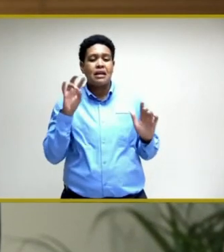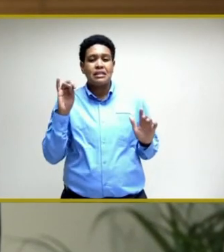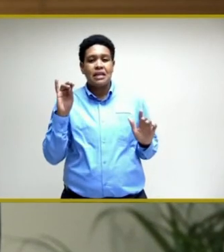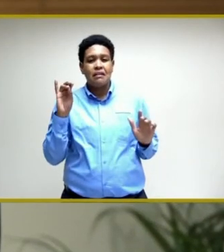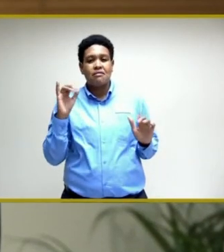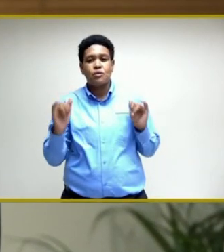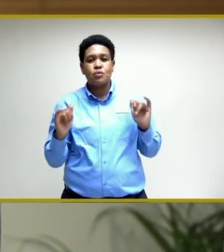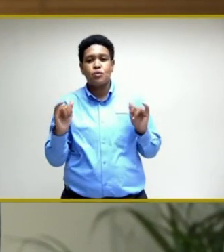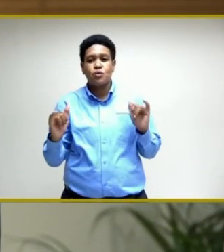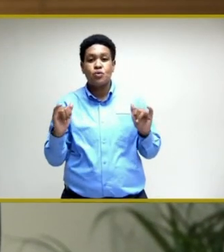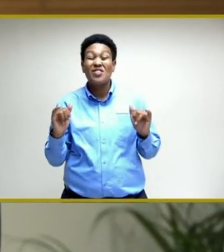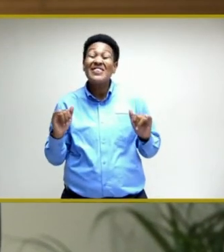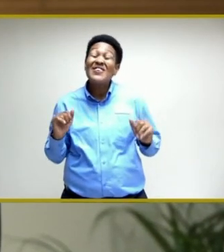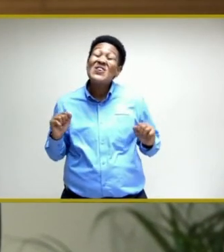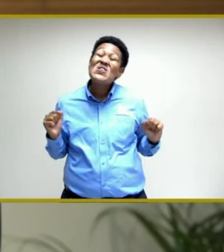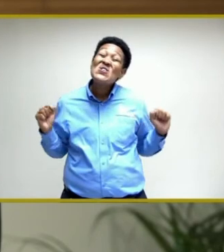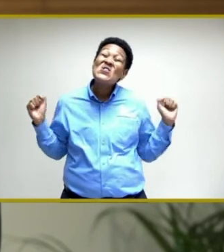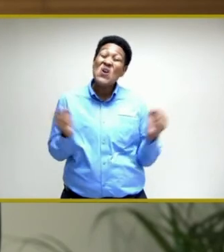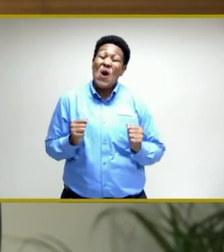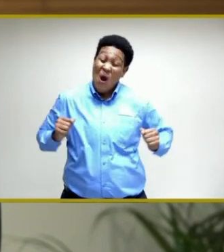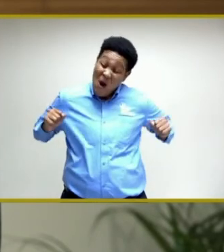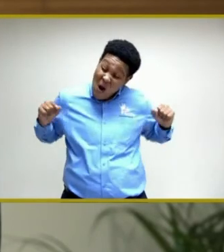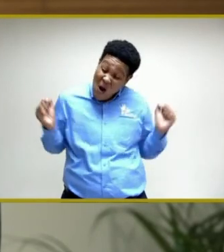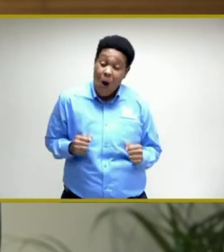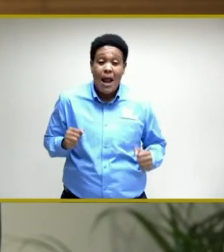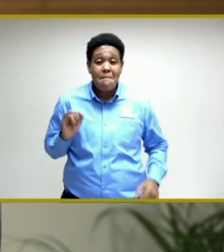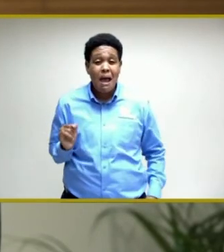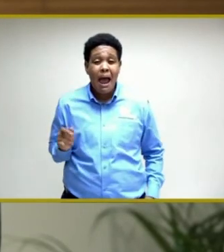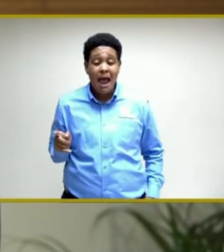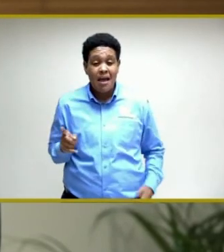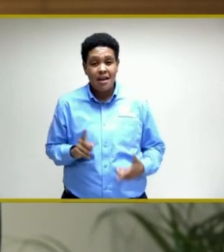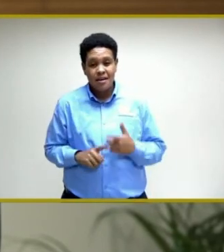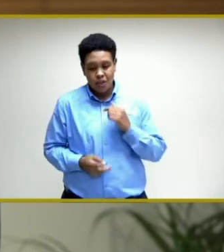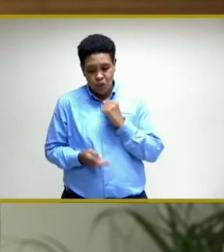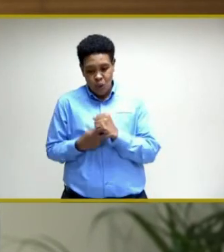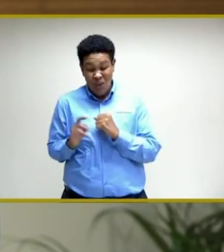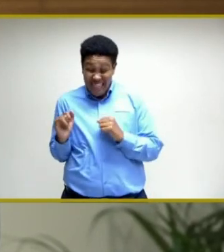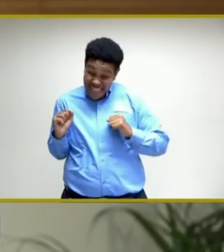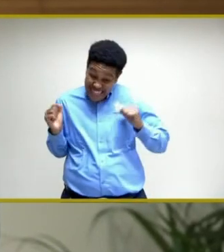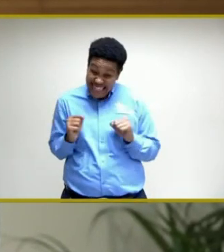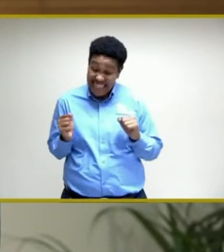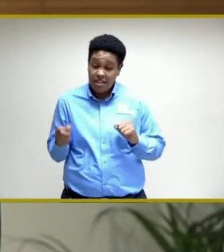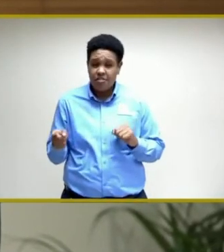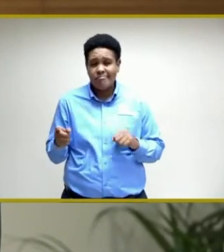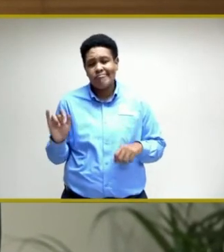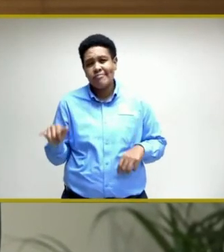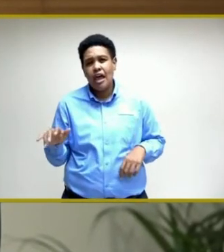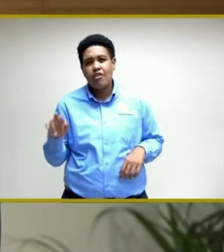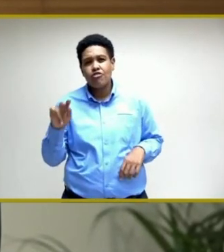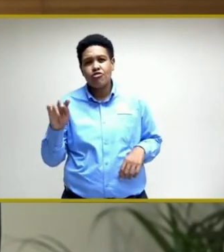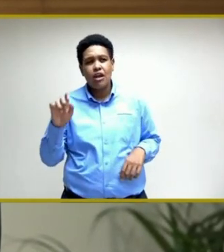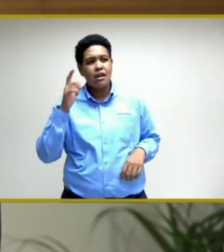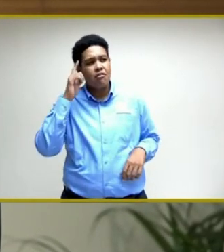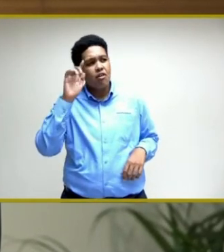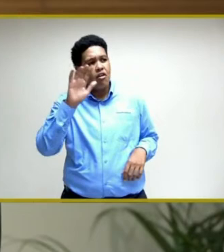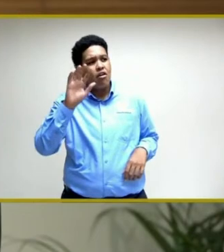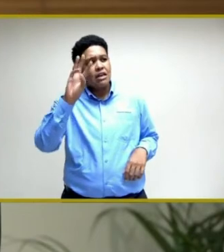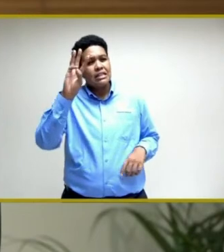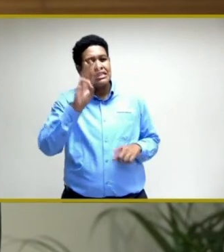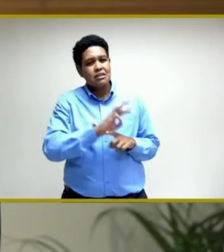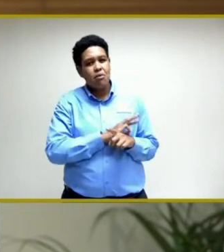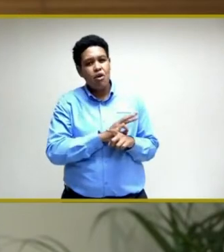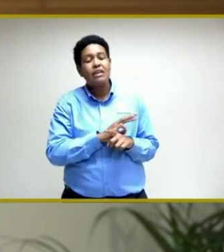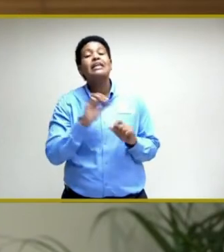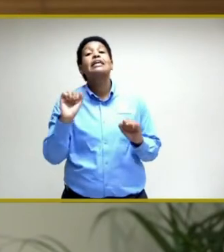which is the ultra-cold temperature, and storage at that rate is for about six months.